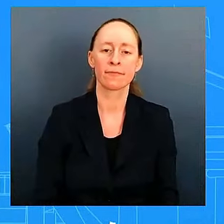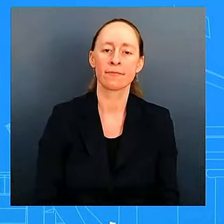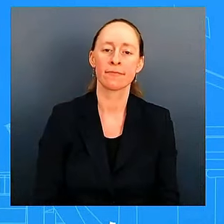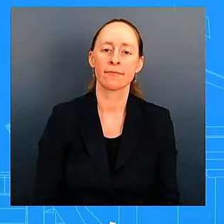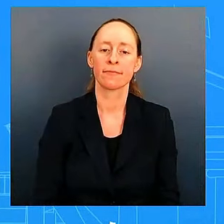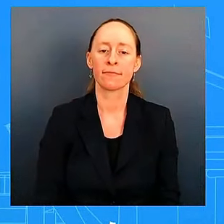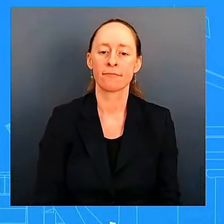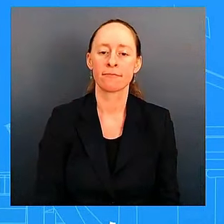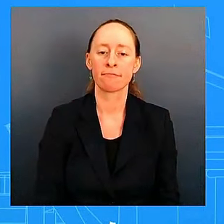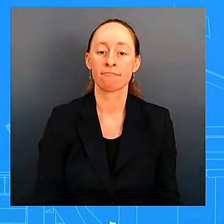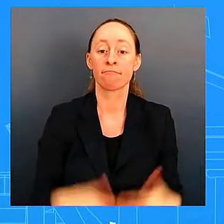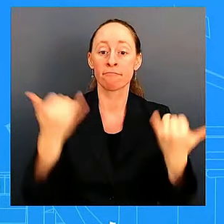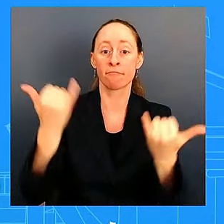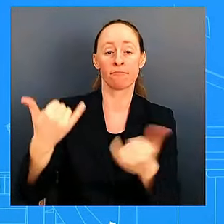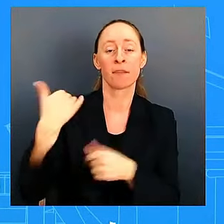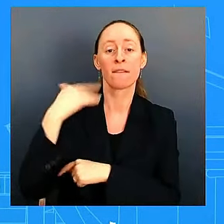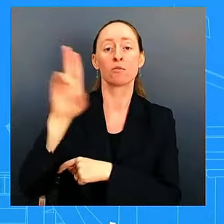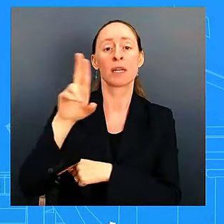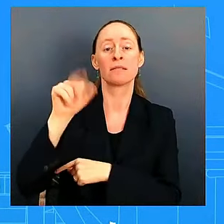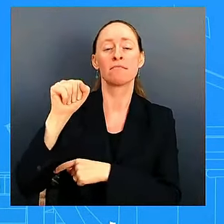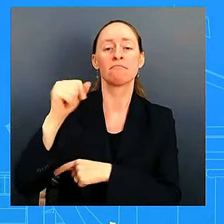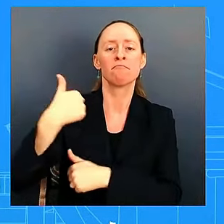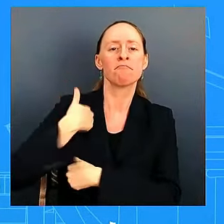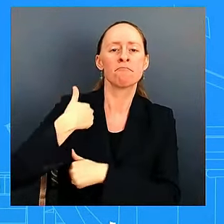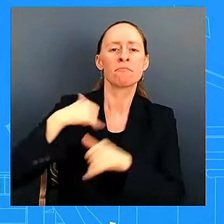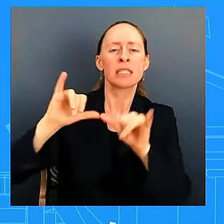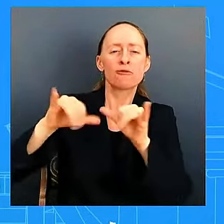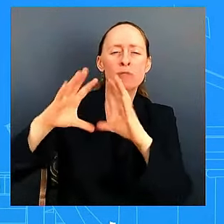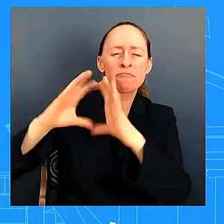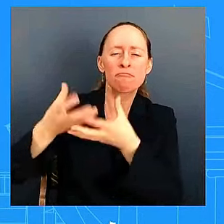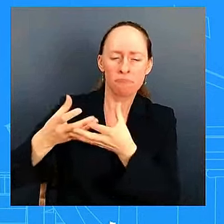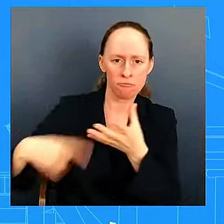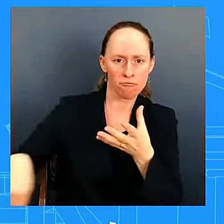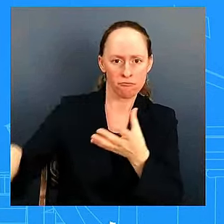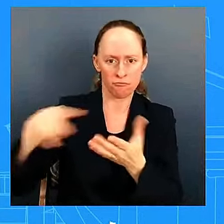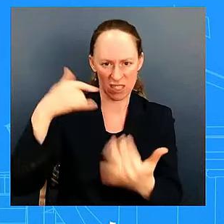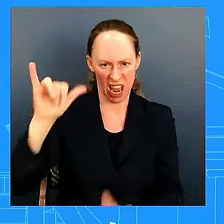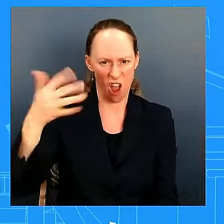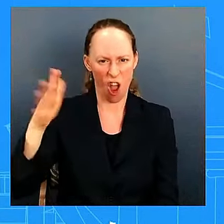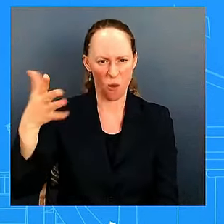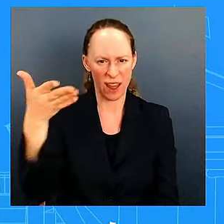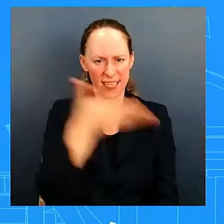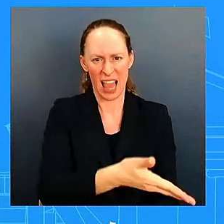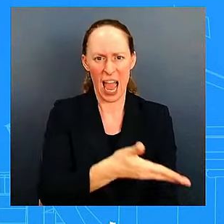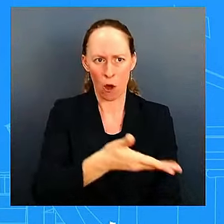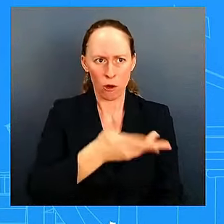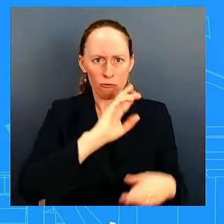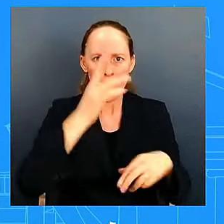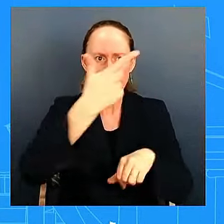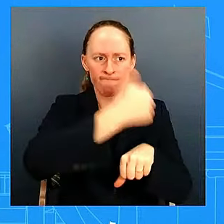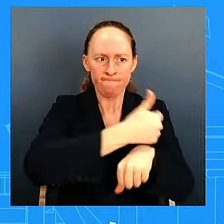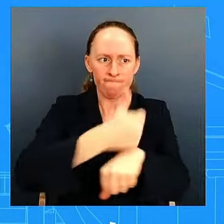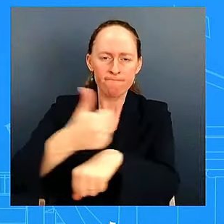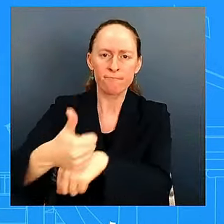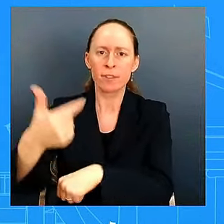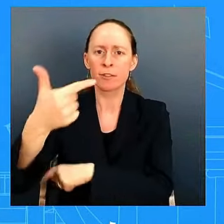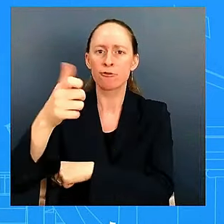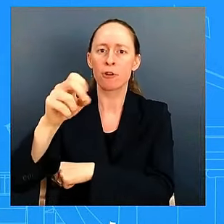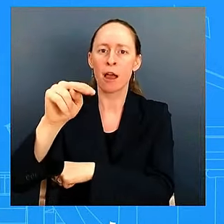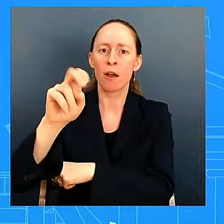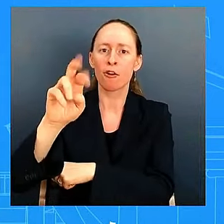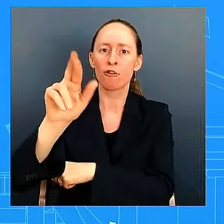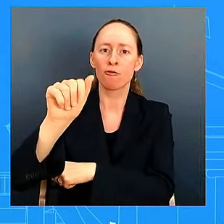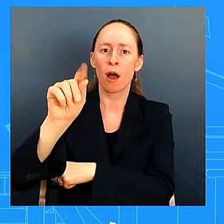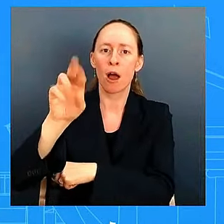into into impacted uh areas we have three thousand six hundred personnel from across the federal workforce are deployed and